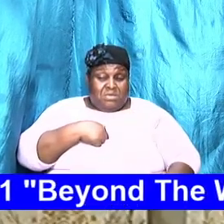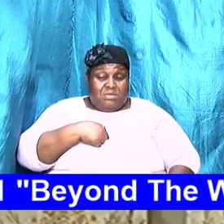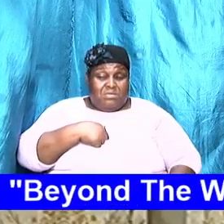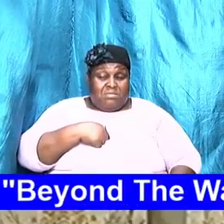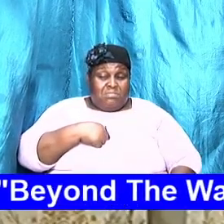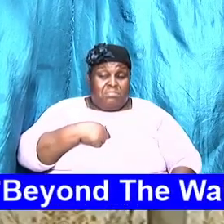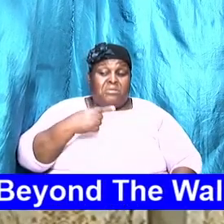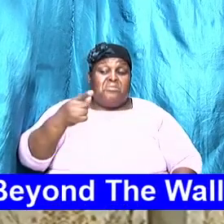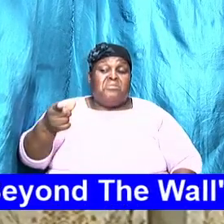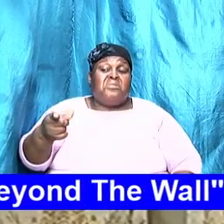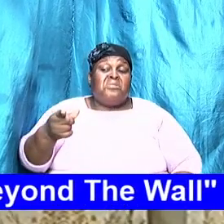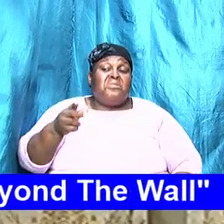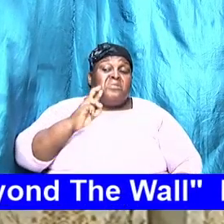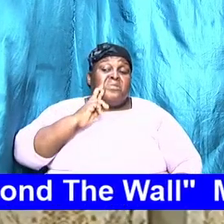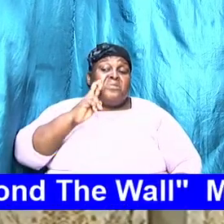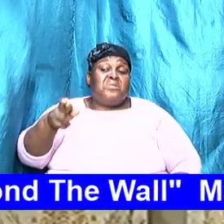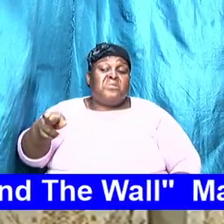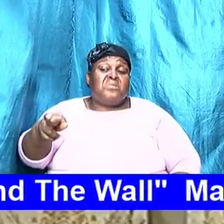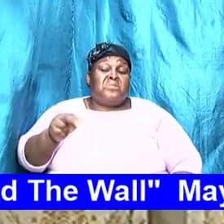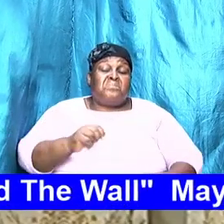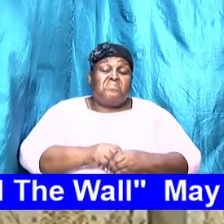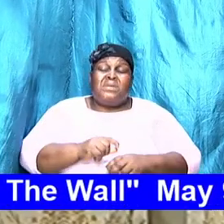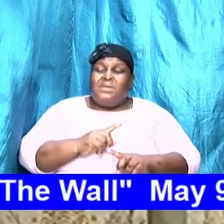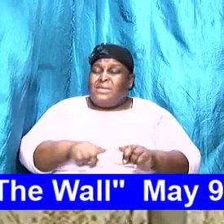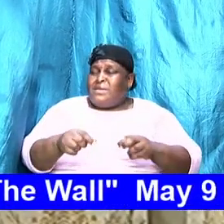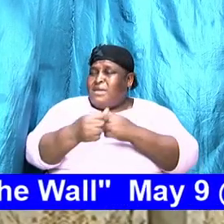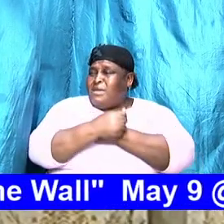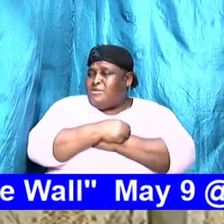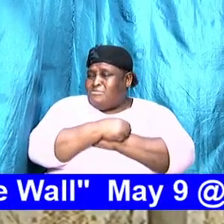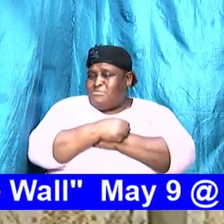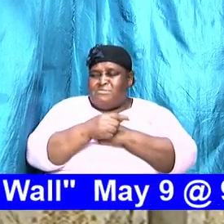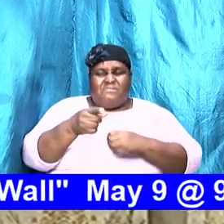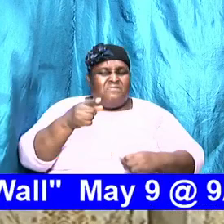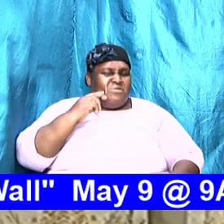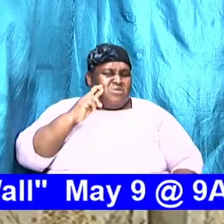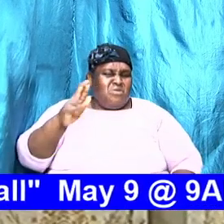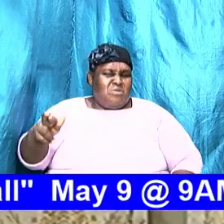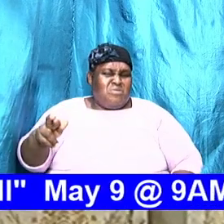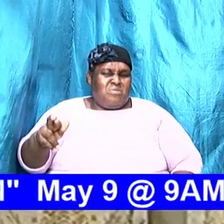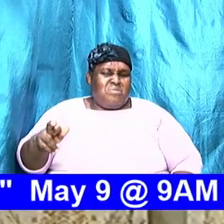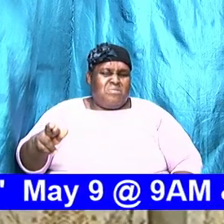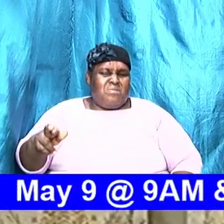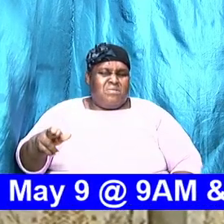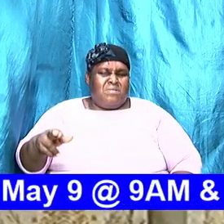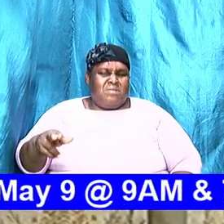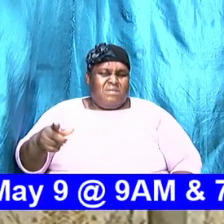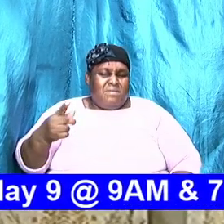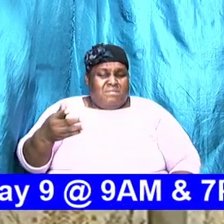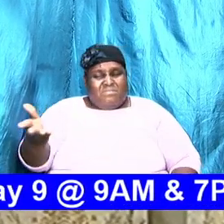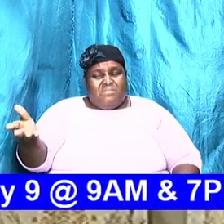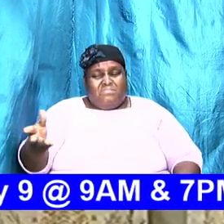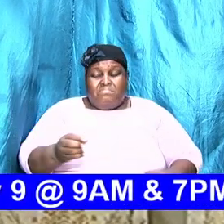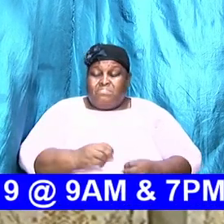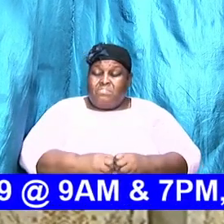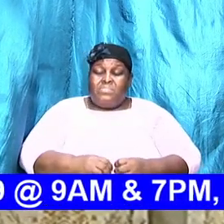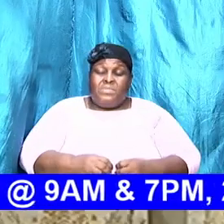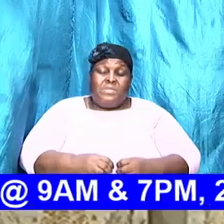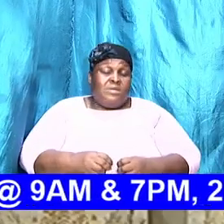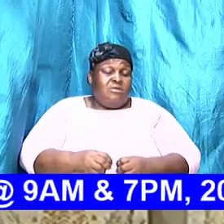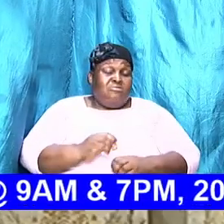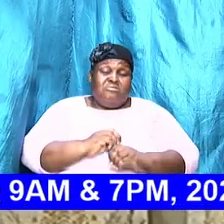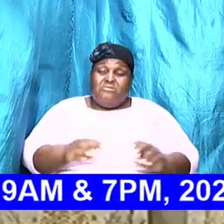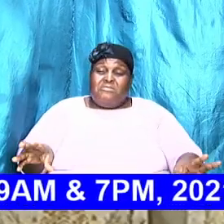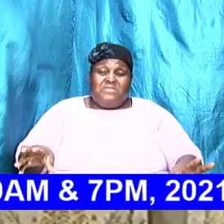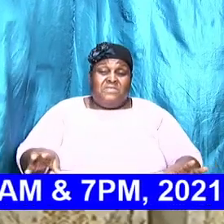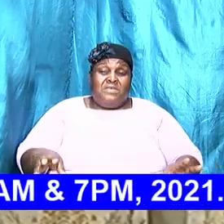under those circumstances. But can I tell us that there is nothing that can ever happen to us that God